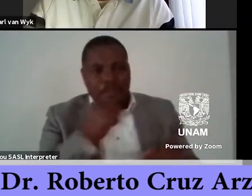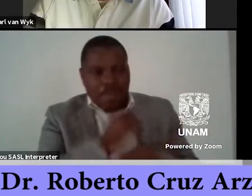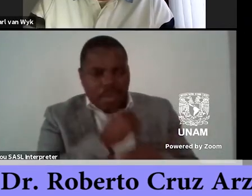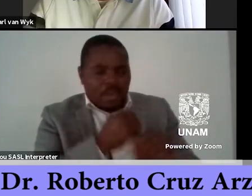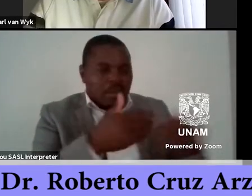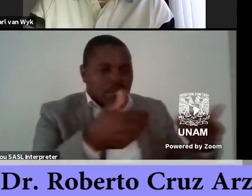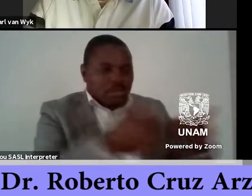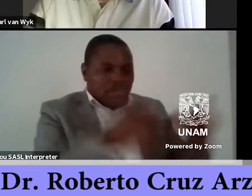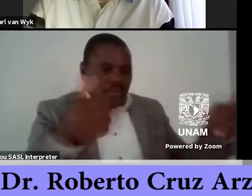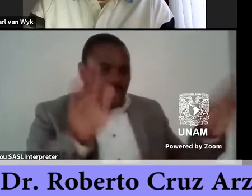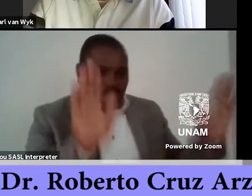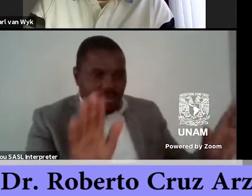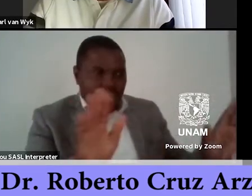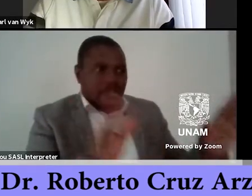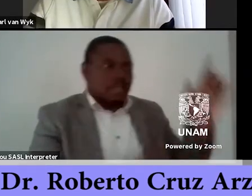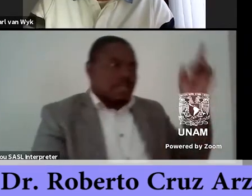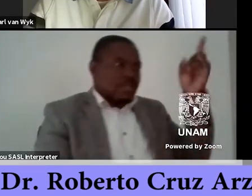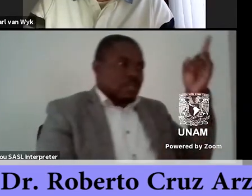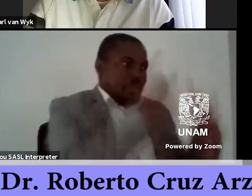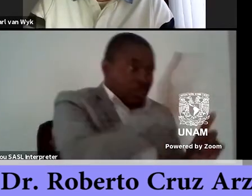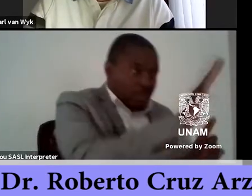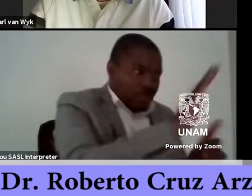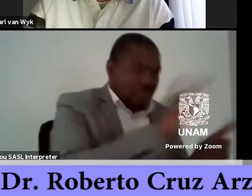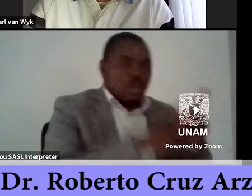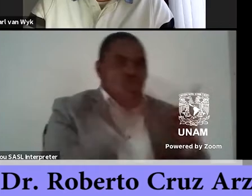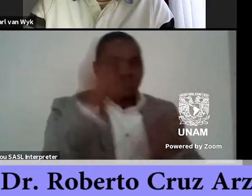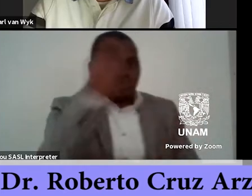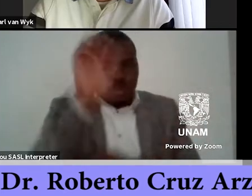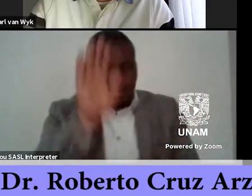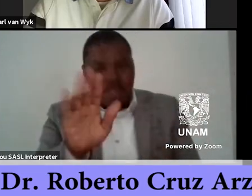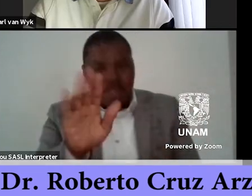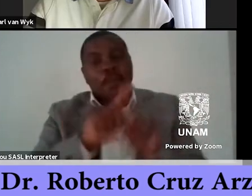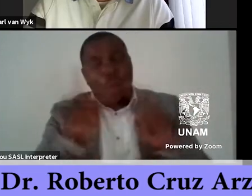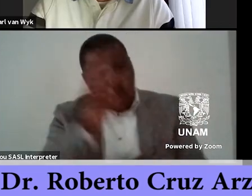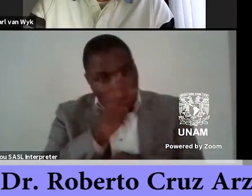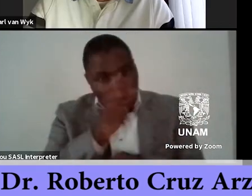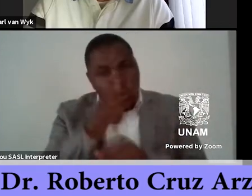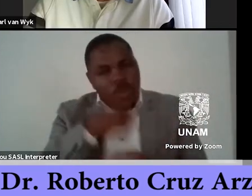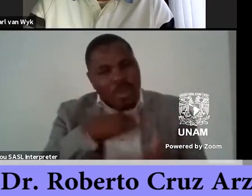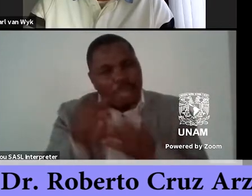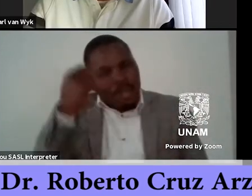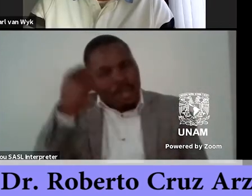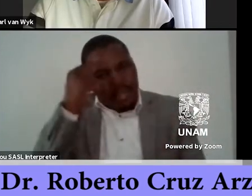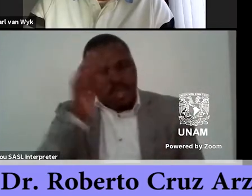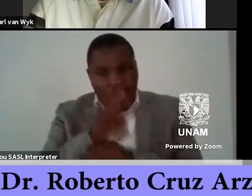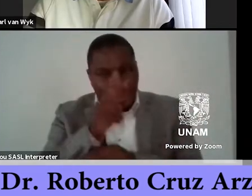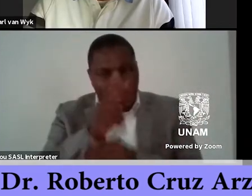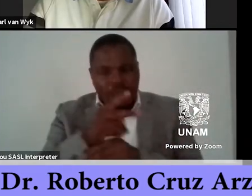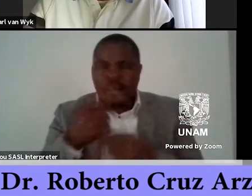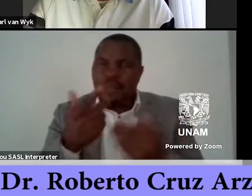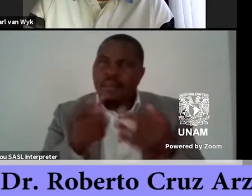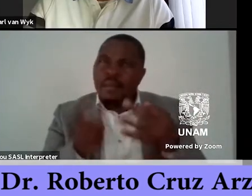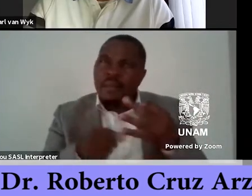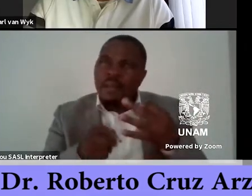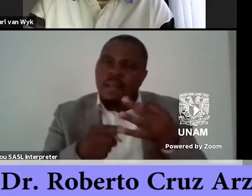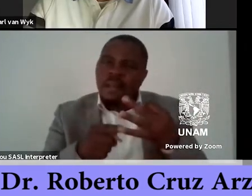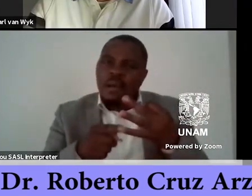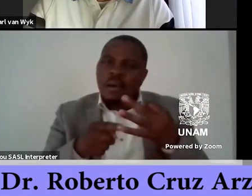rural and city but also we can think in a more mostly